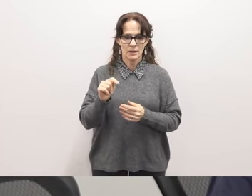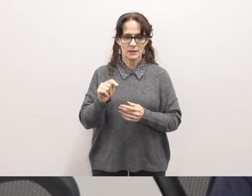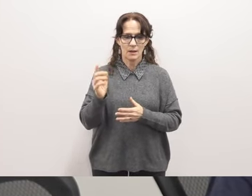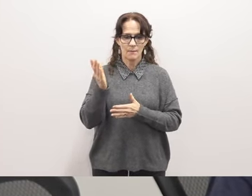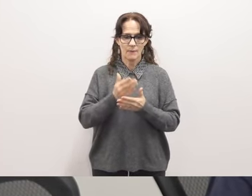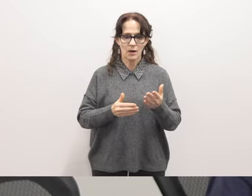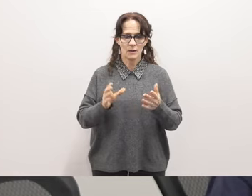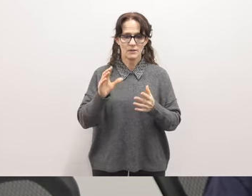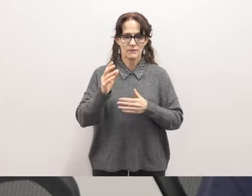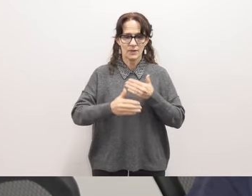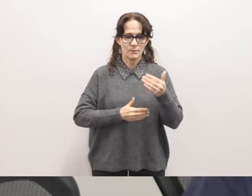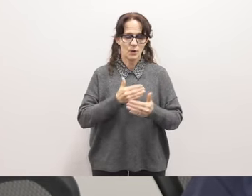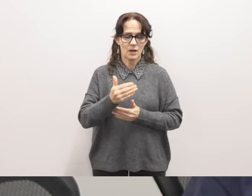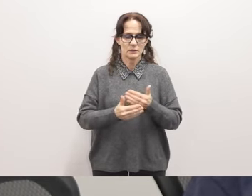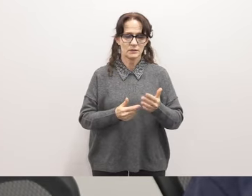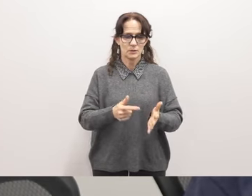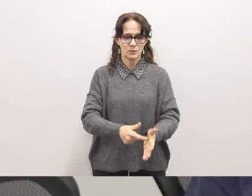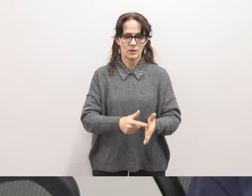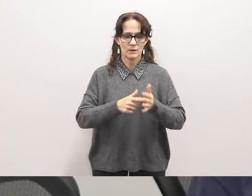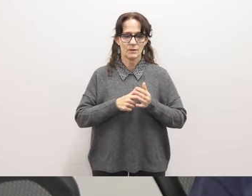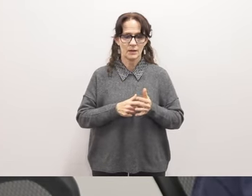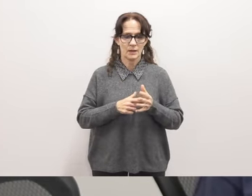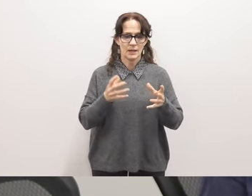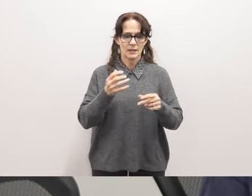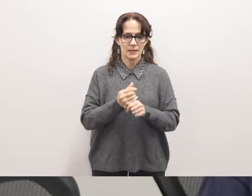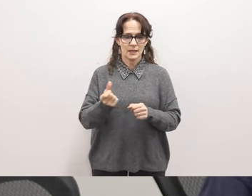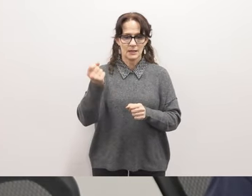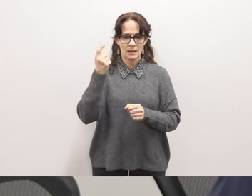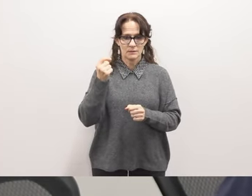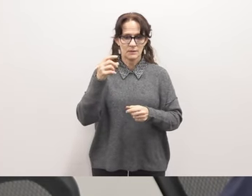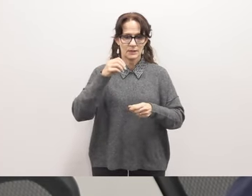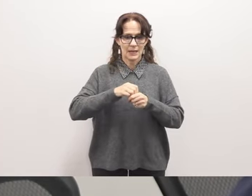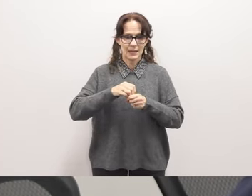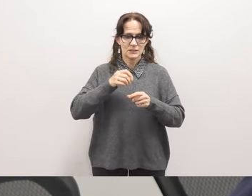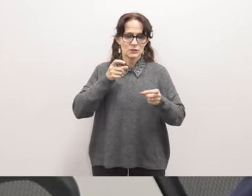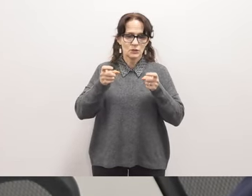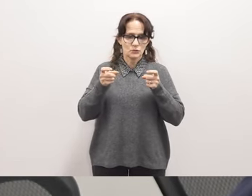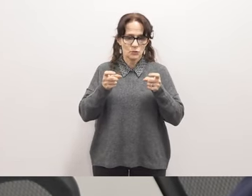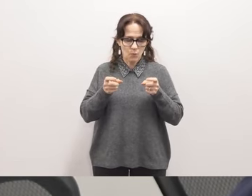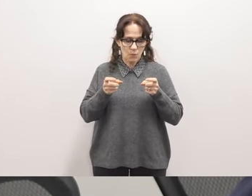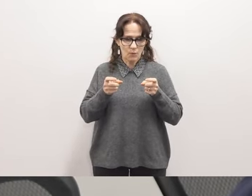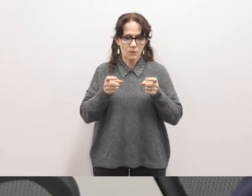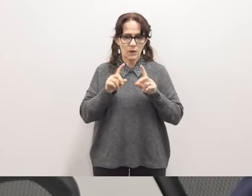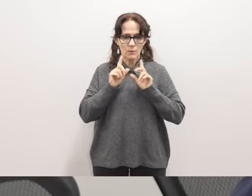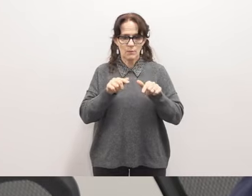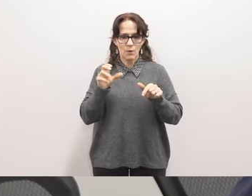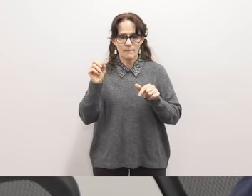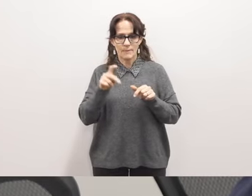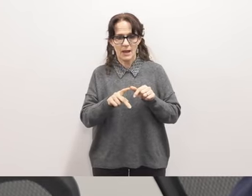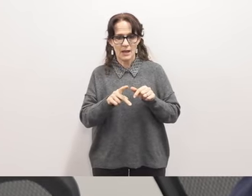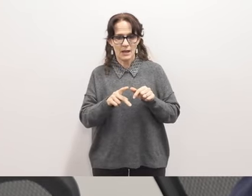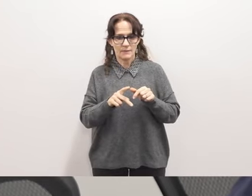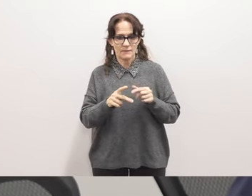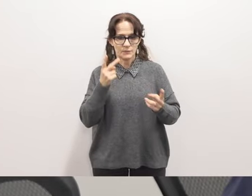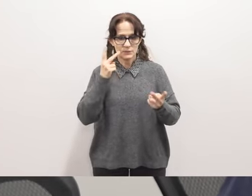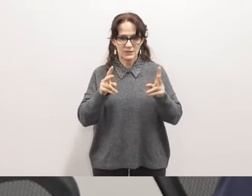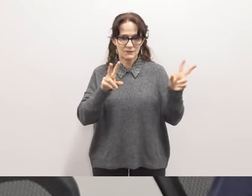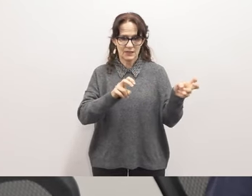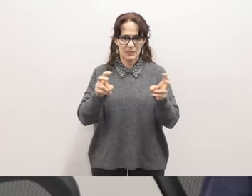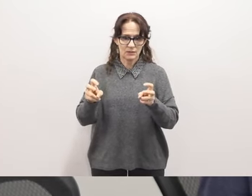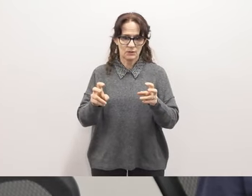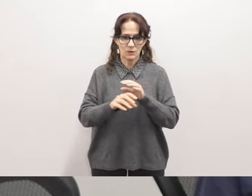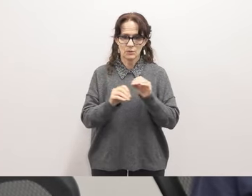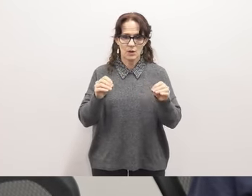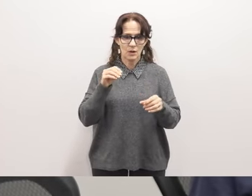part of the audit process we're required to gain an understanding of internal control and then report back if we have if we see any issues so no